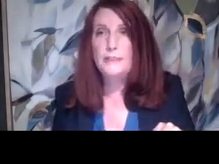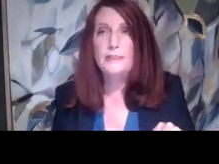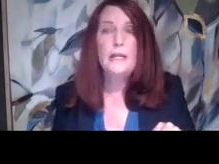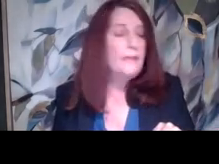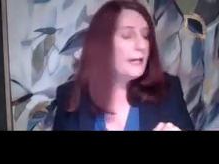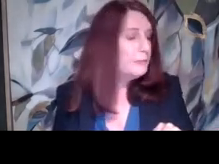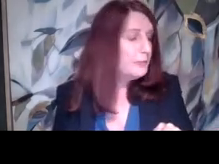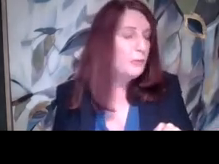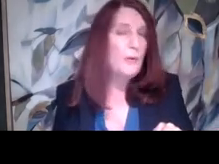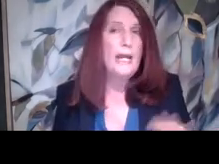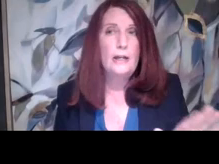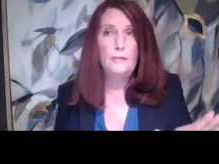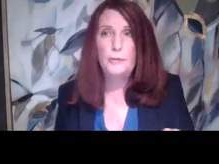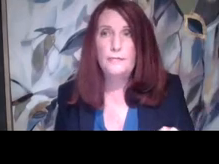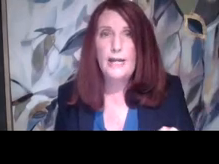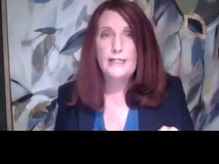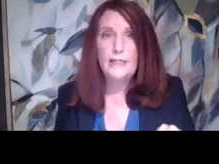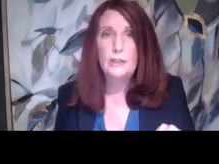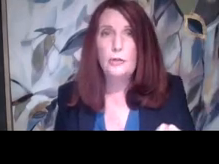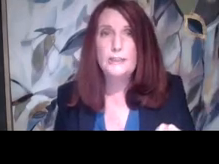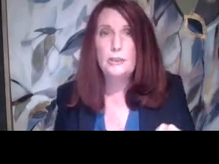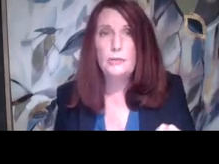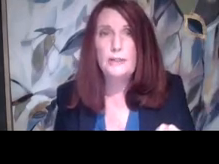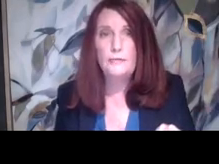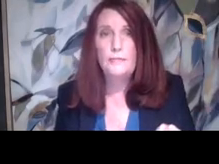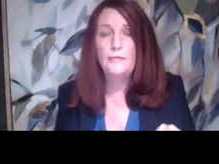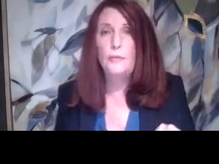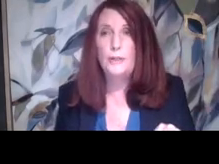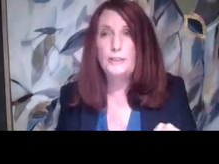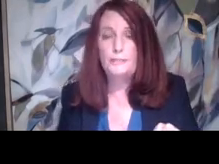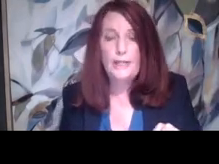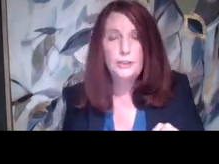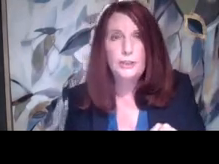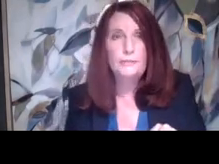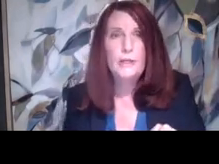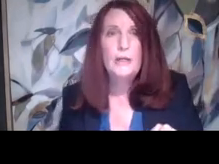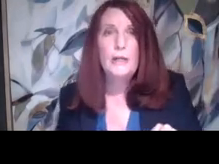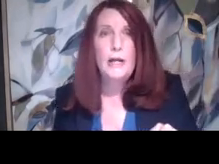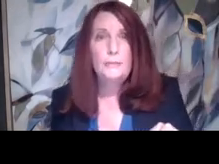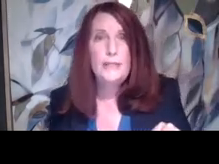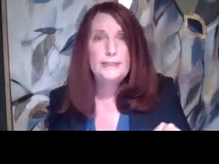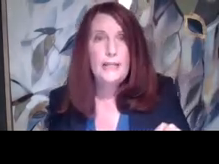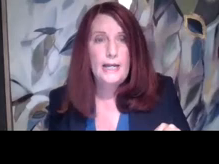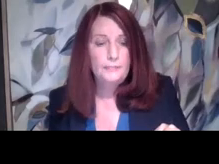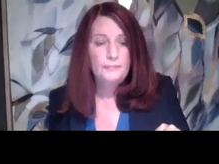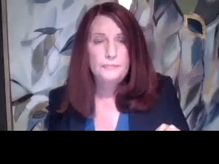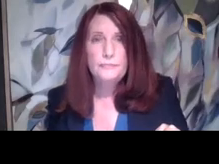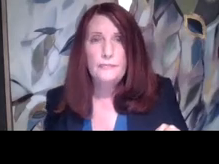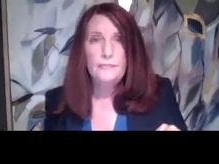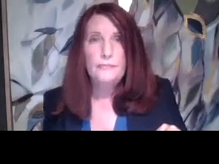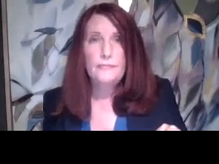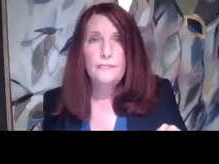performances. That would be a way of providing, you know, excluding from full participation. Um, slide.